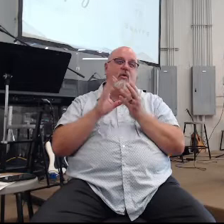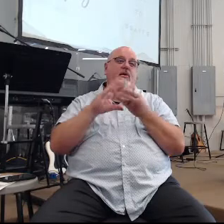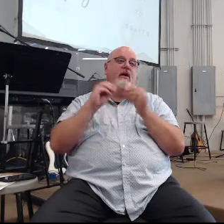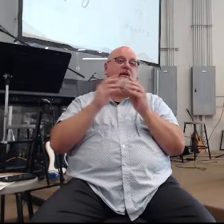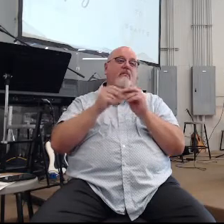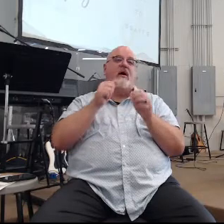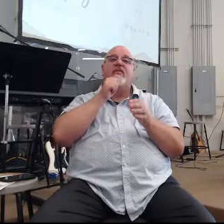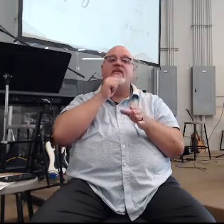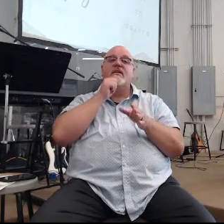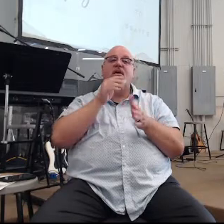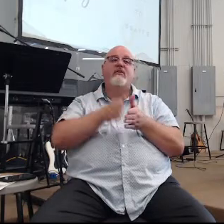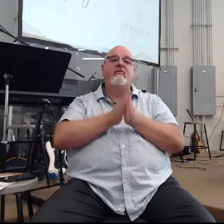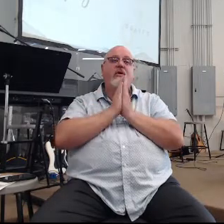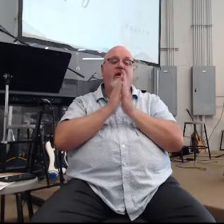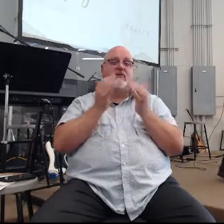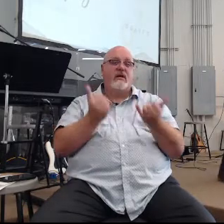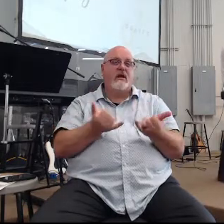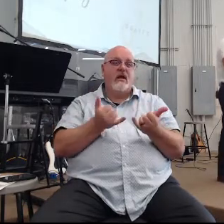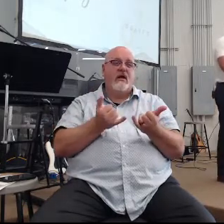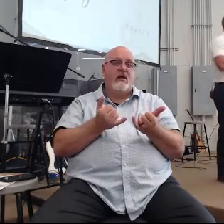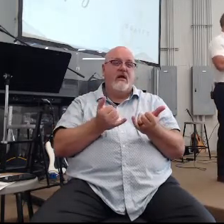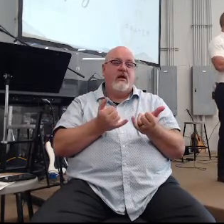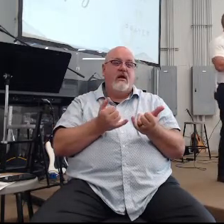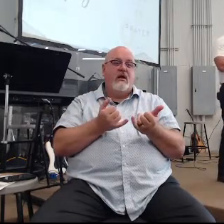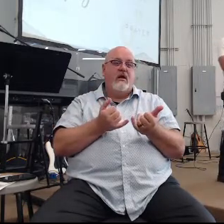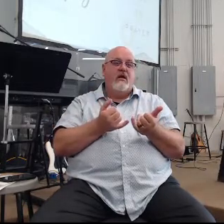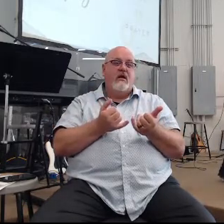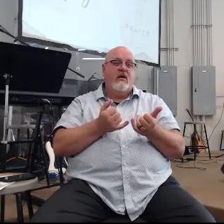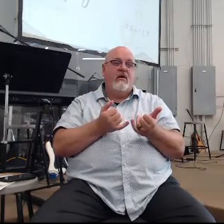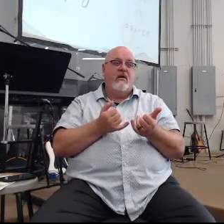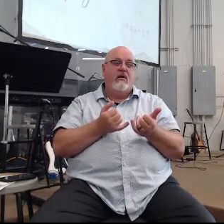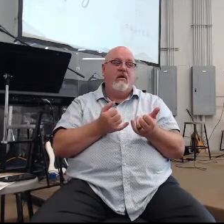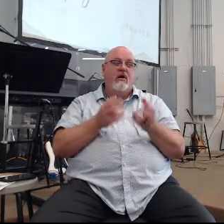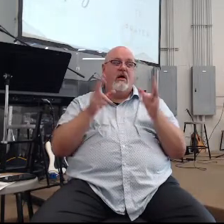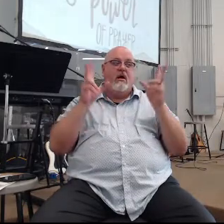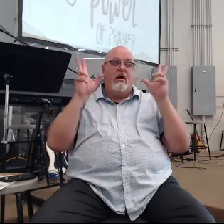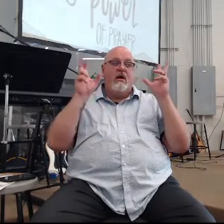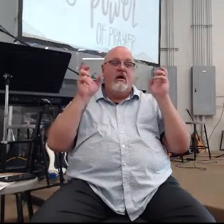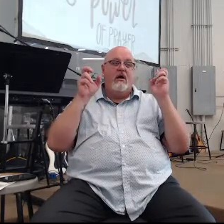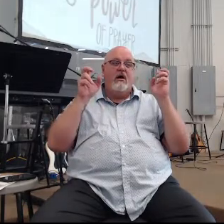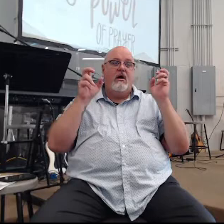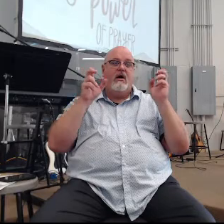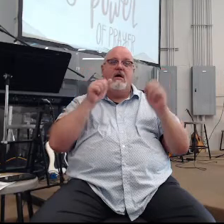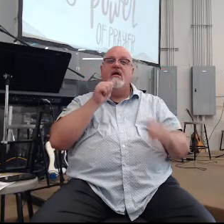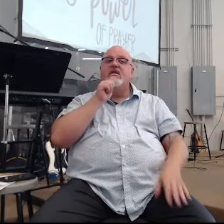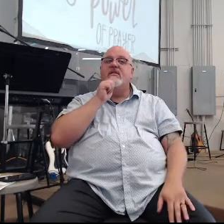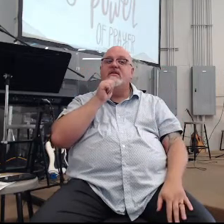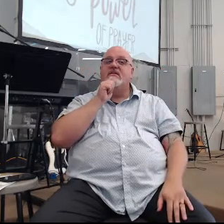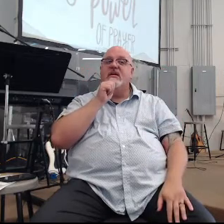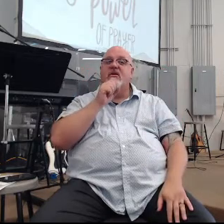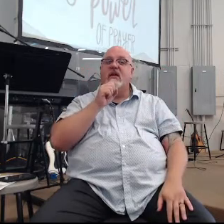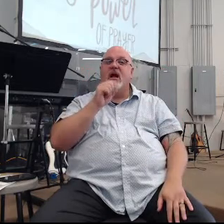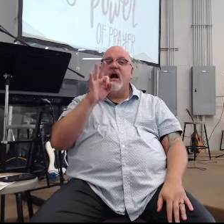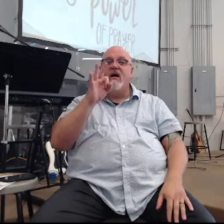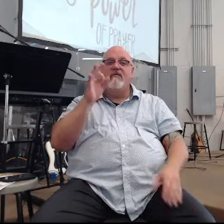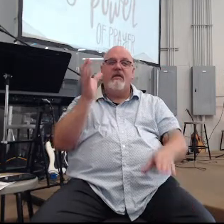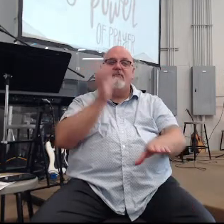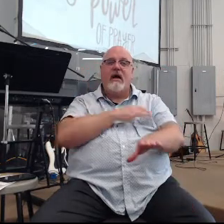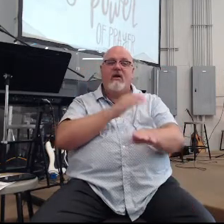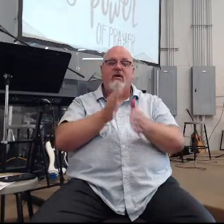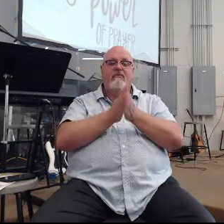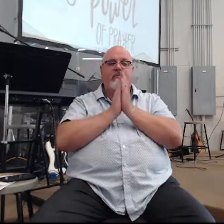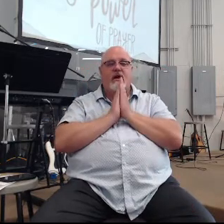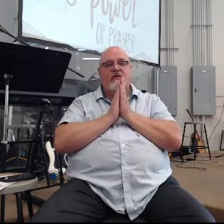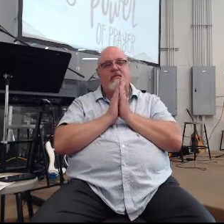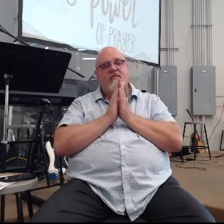secret to prayer today the topic that we're talking about is the secret to the power of prayer so before we go any